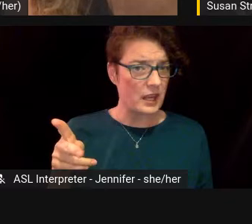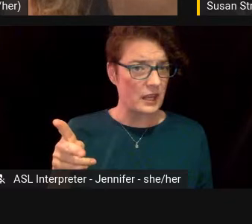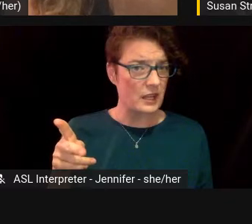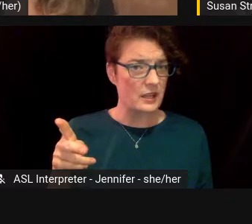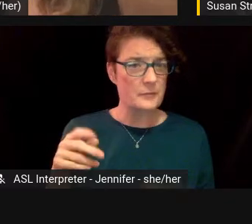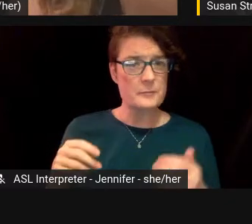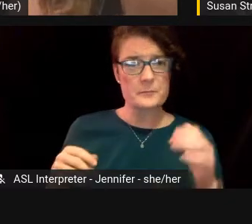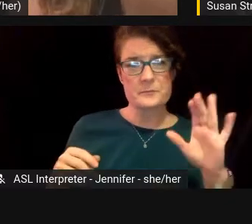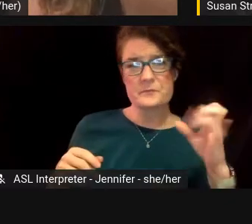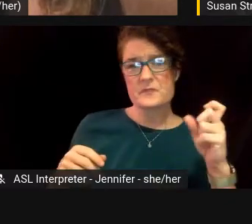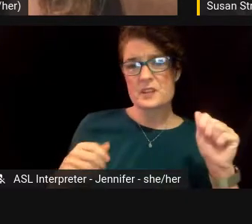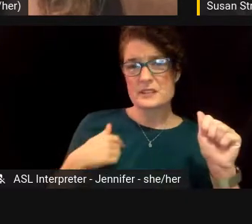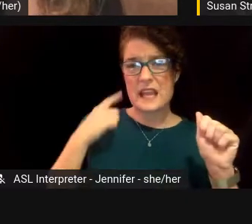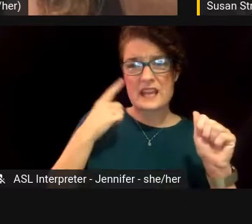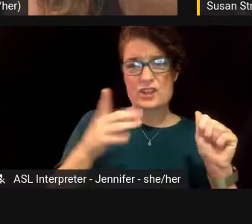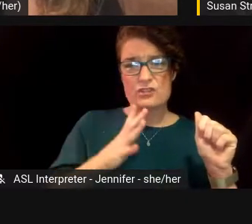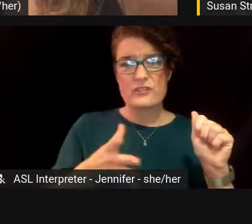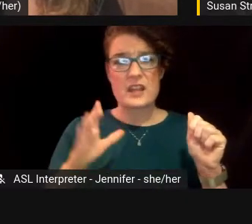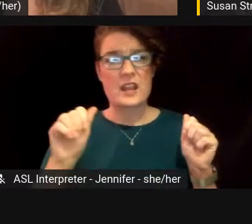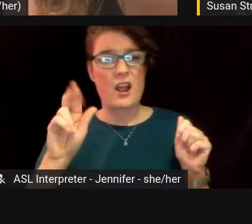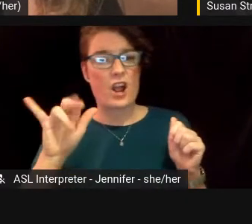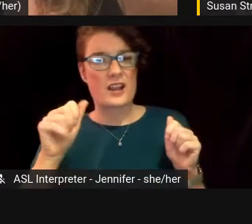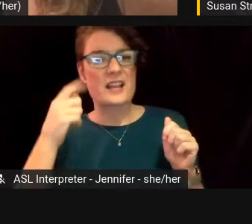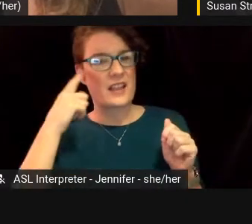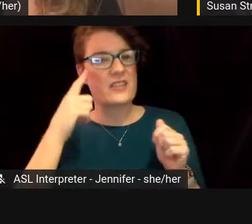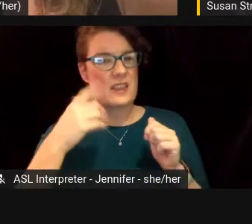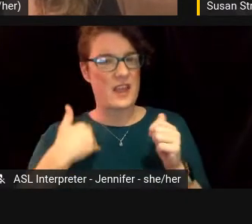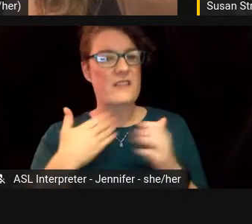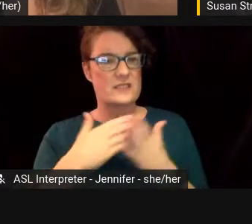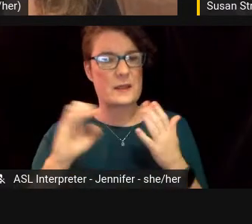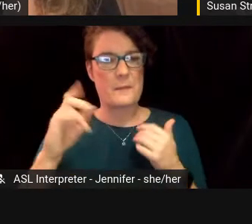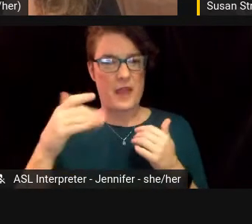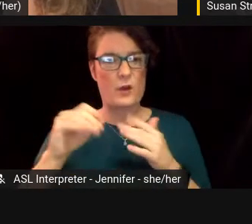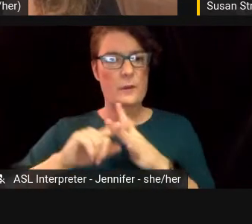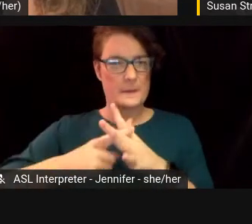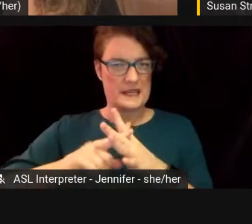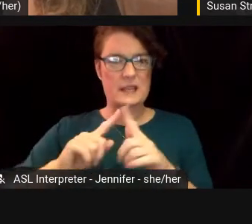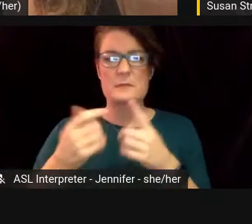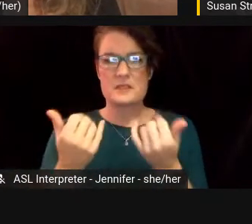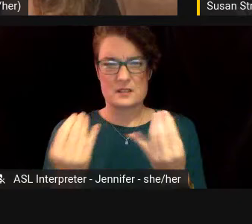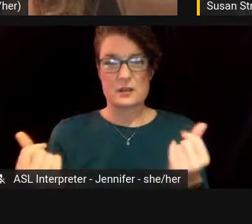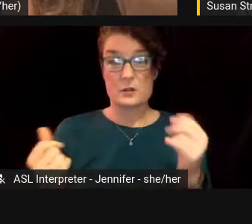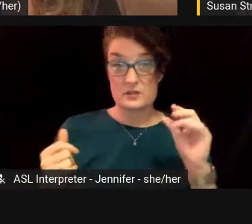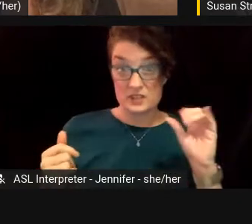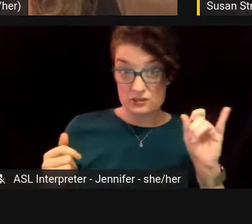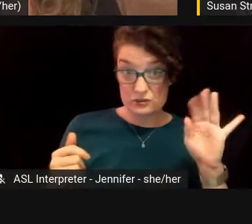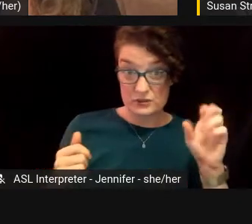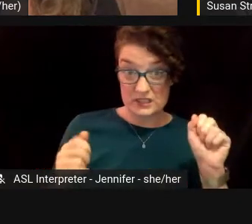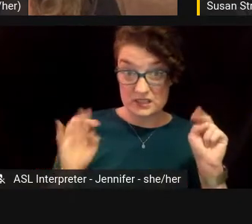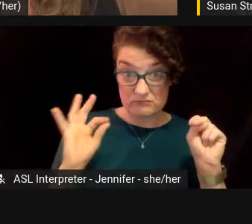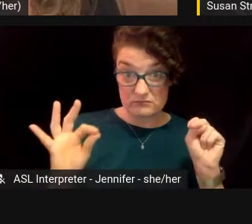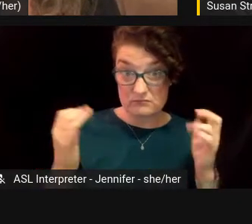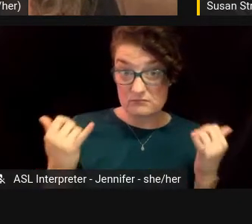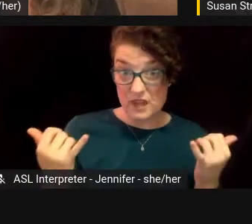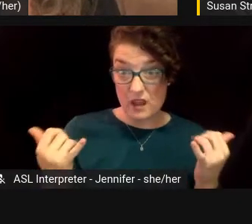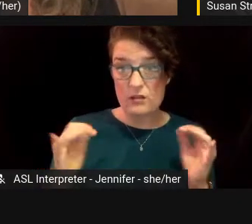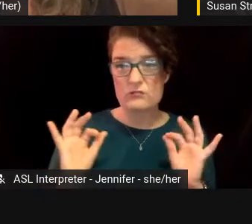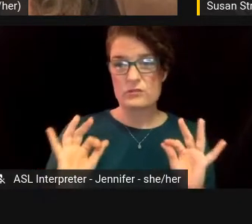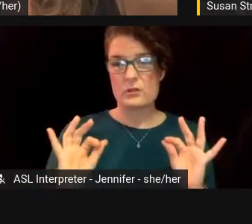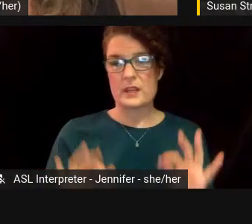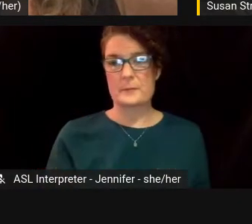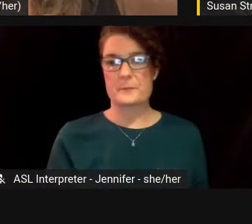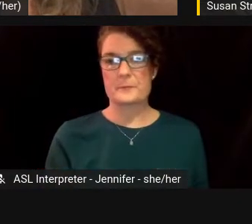I hear you fine. I think there was some echo at the start, but it went away. Everything's okay now. Great.